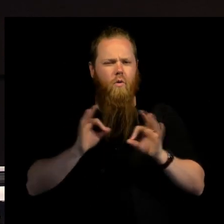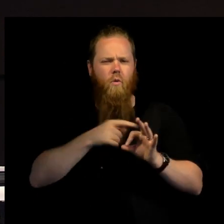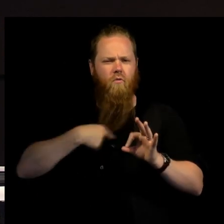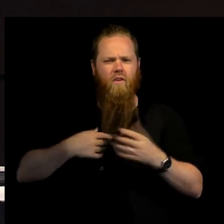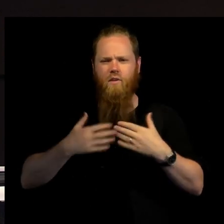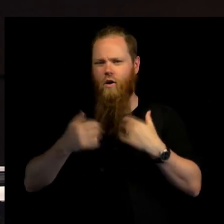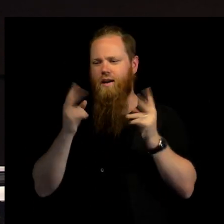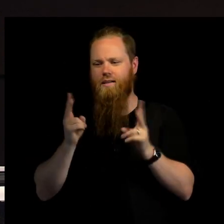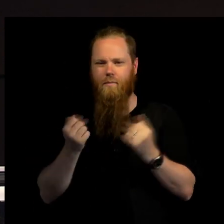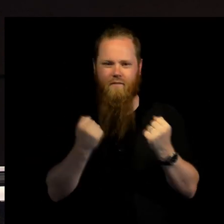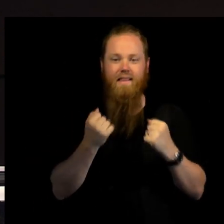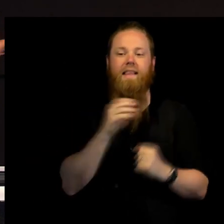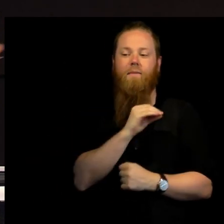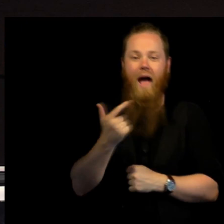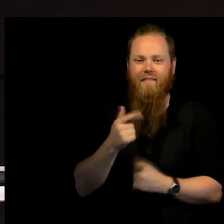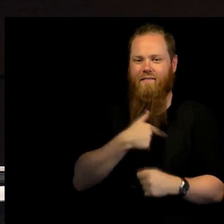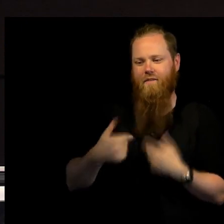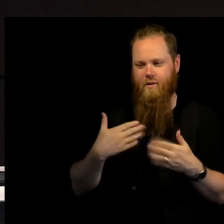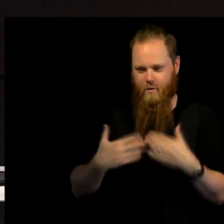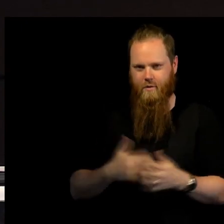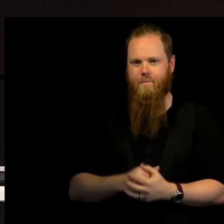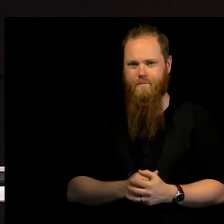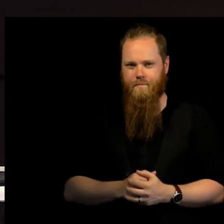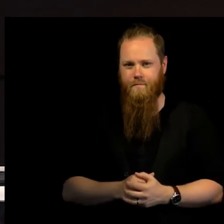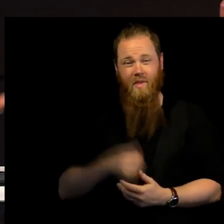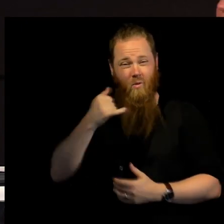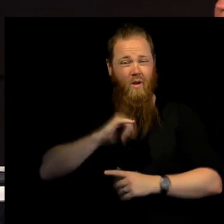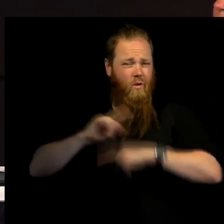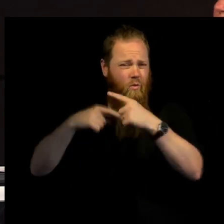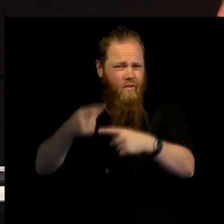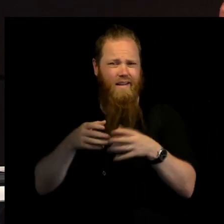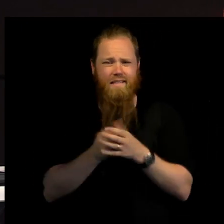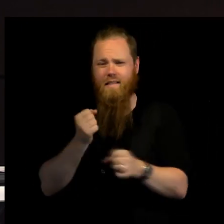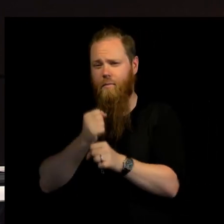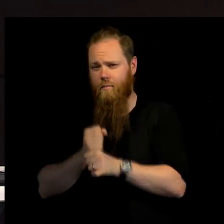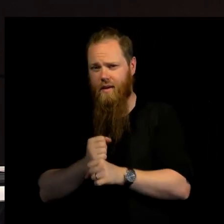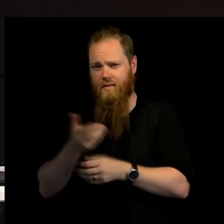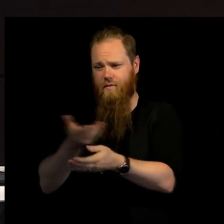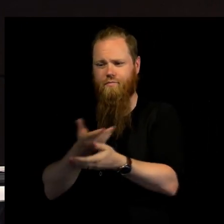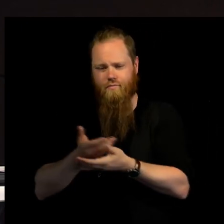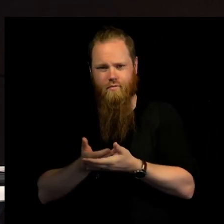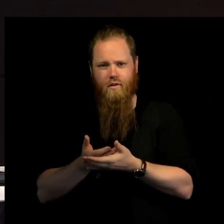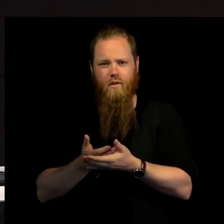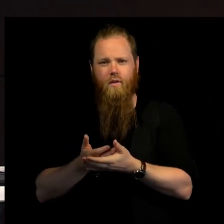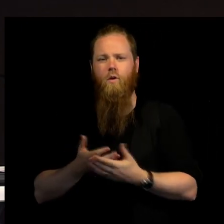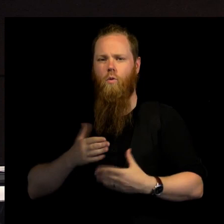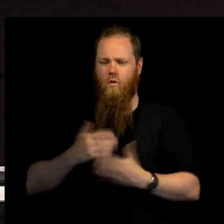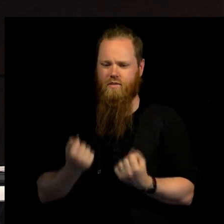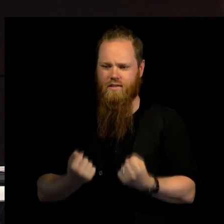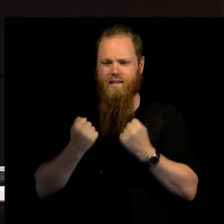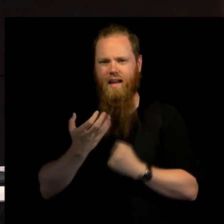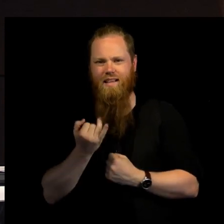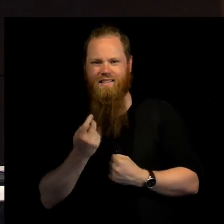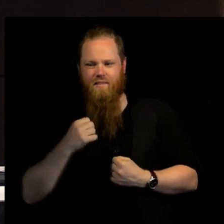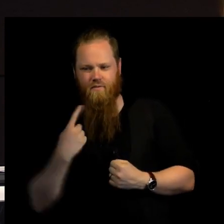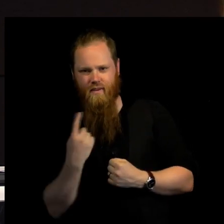for that. And I think the core funding, which has proven, of course, in development cooperation to be an effective way of strengthening, not least civil society organizations,